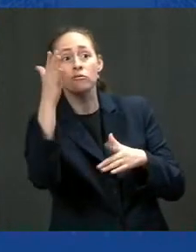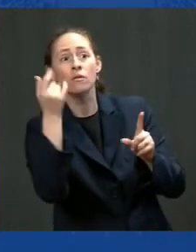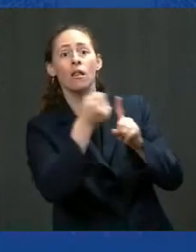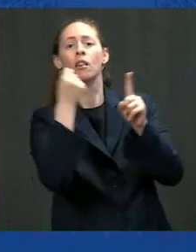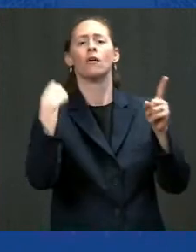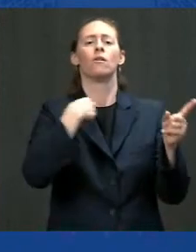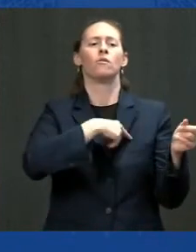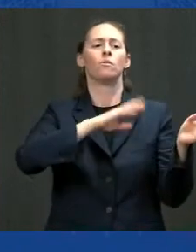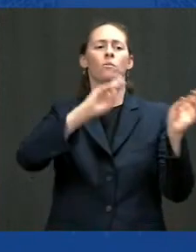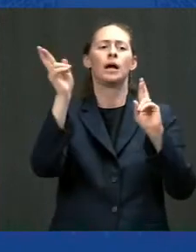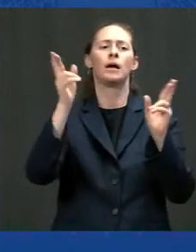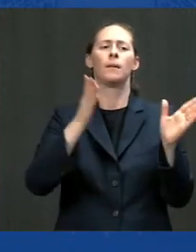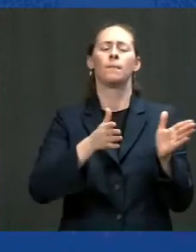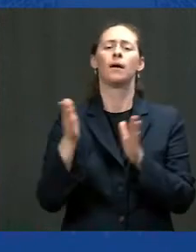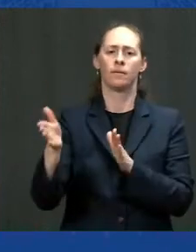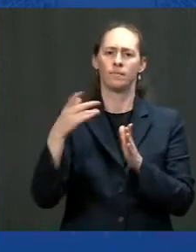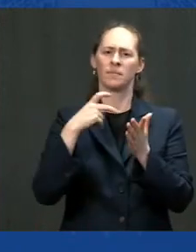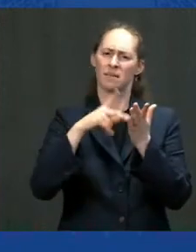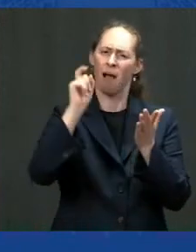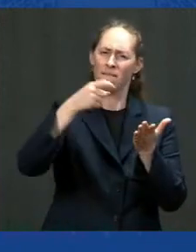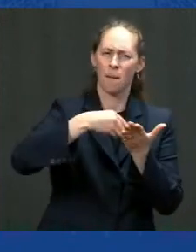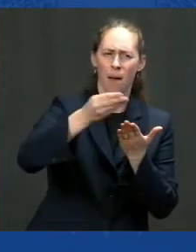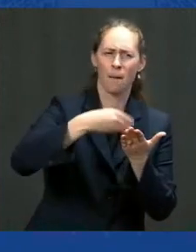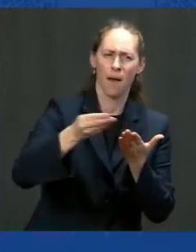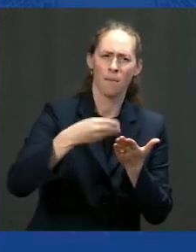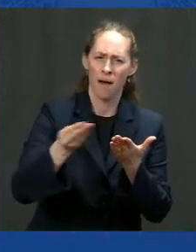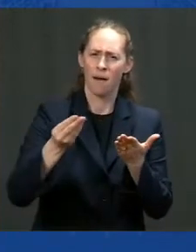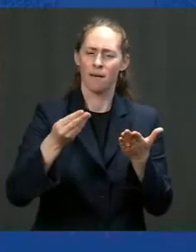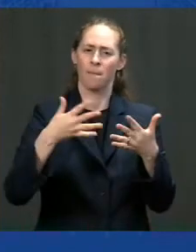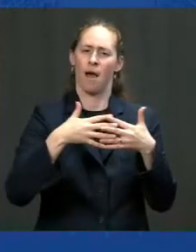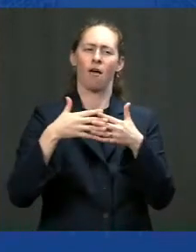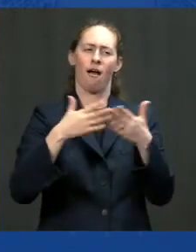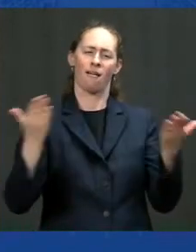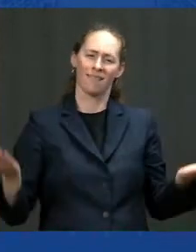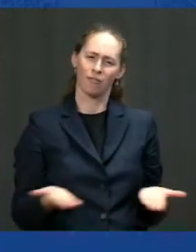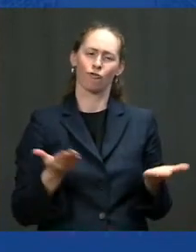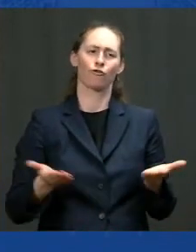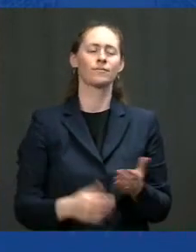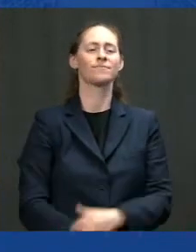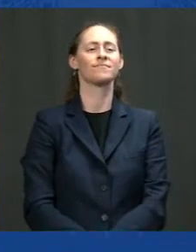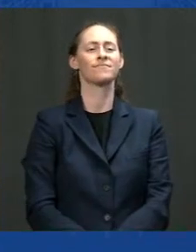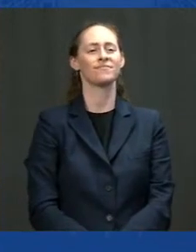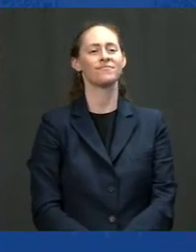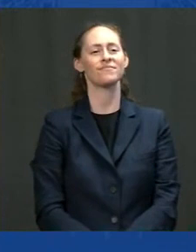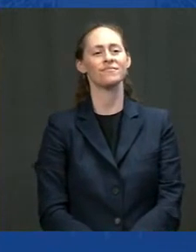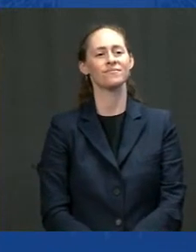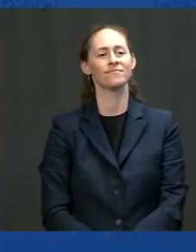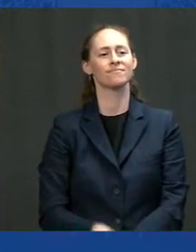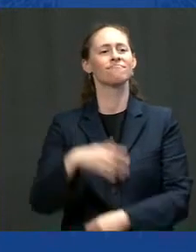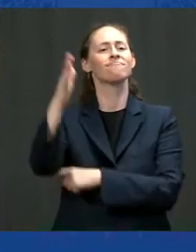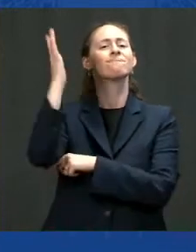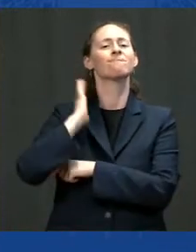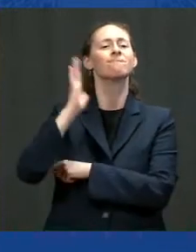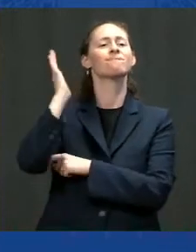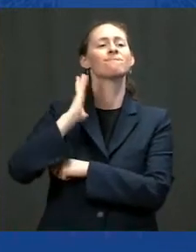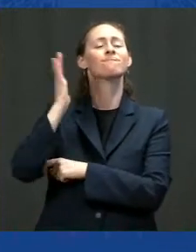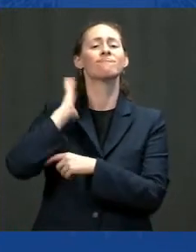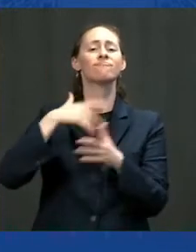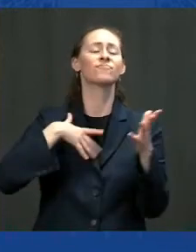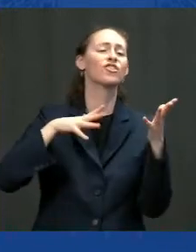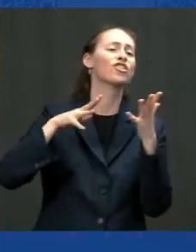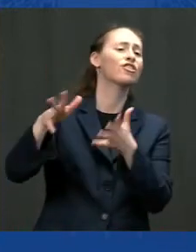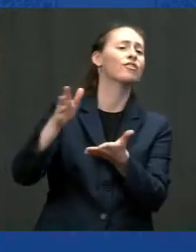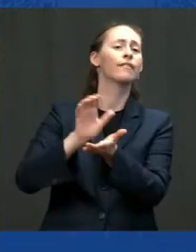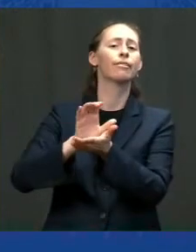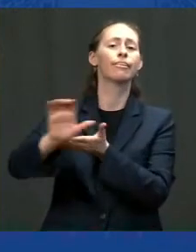America. You know, we're going to include communities that have historically been left out of government procurement when more contracts are going to go to black